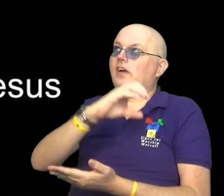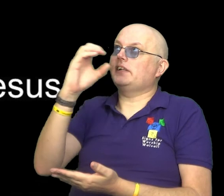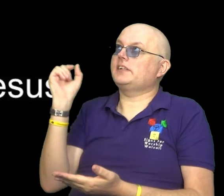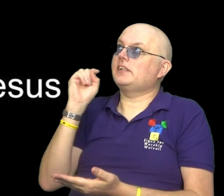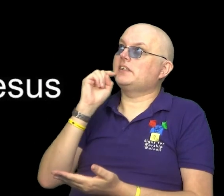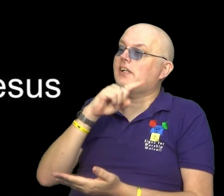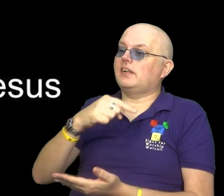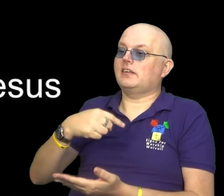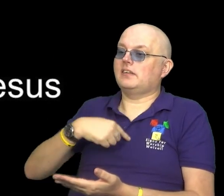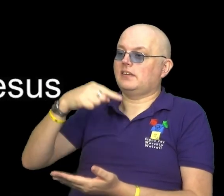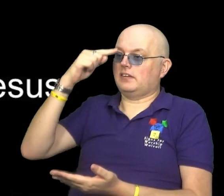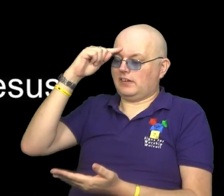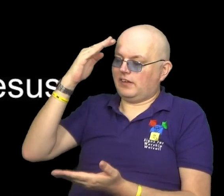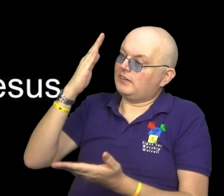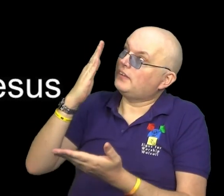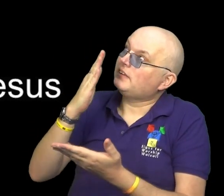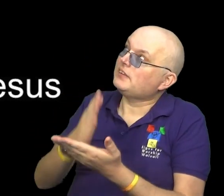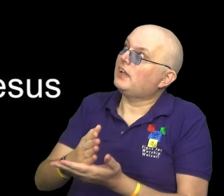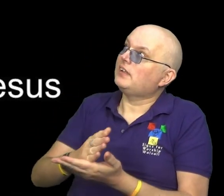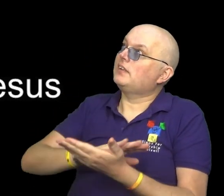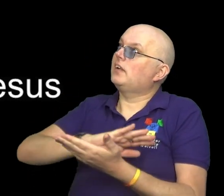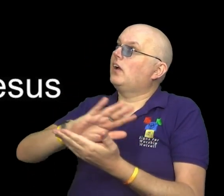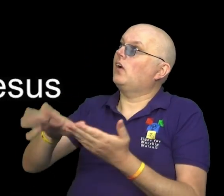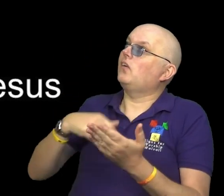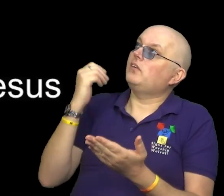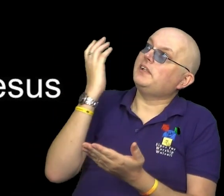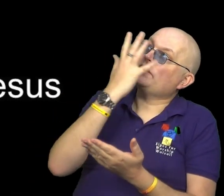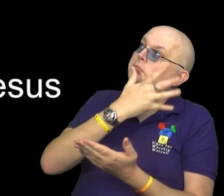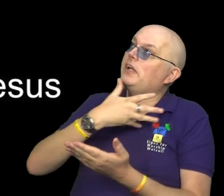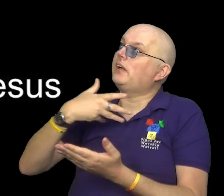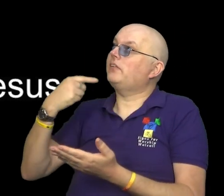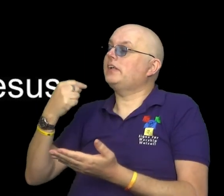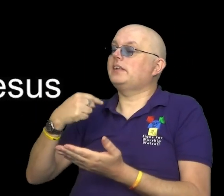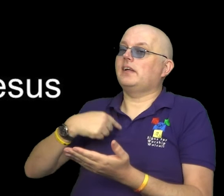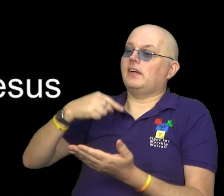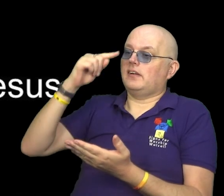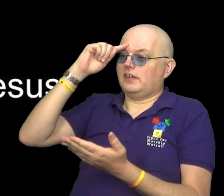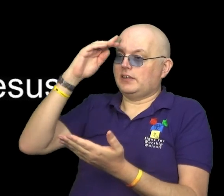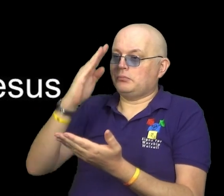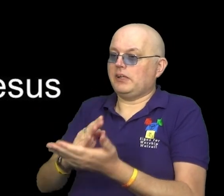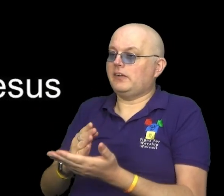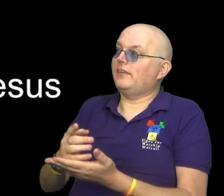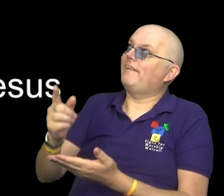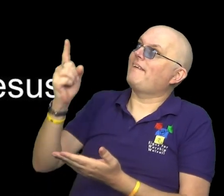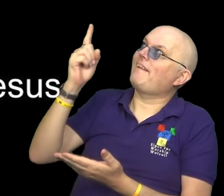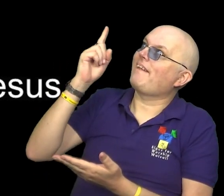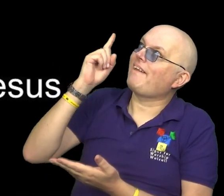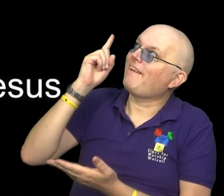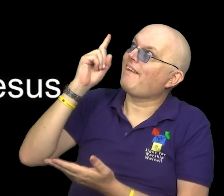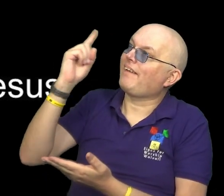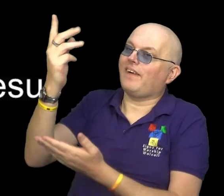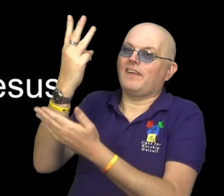the Son, I believe in the Holy